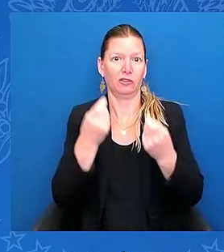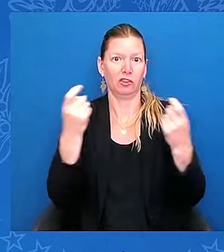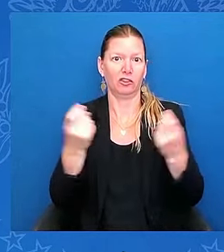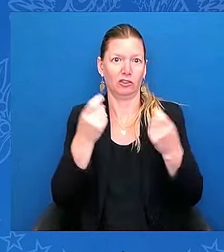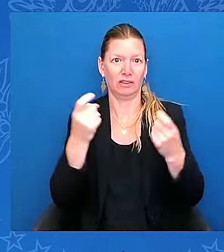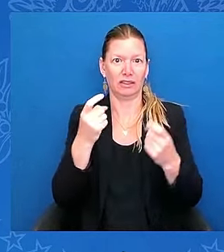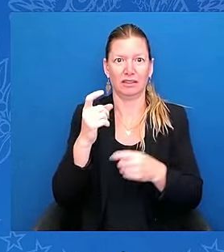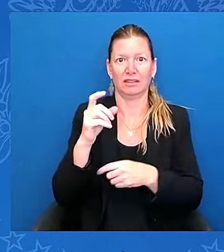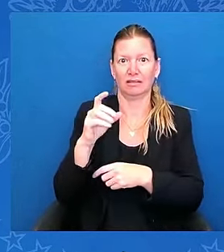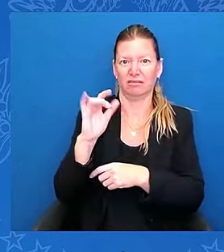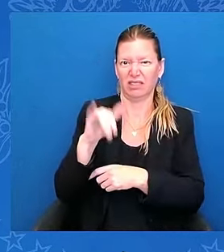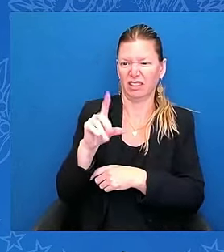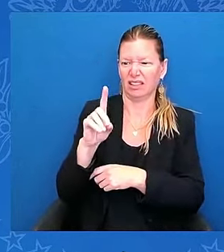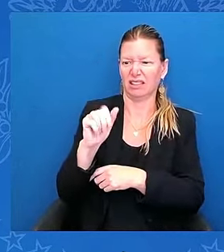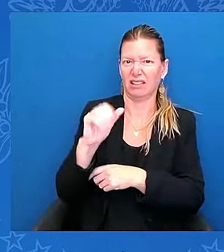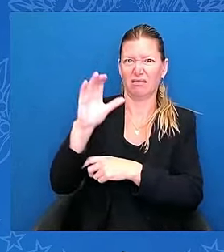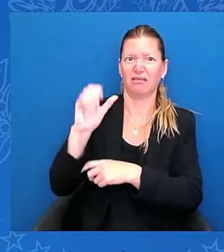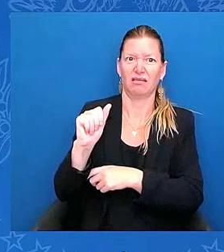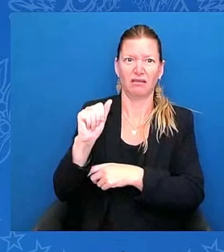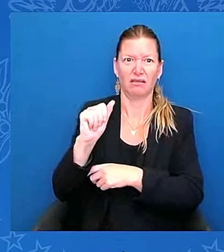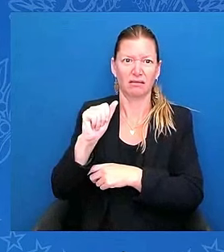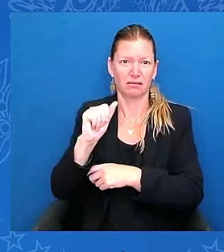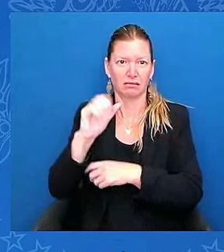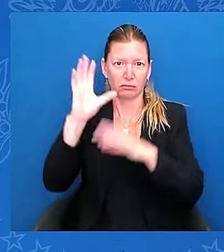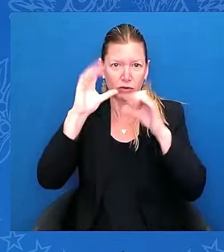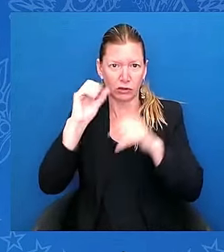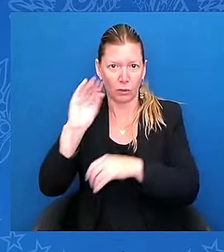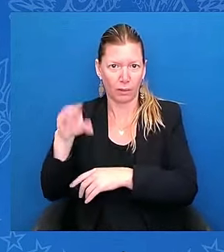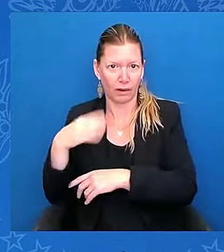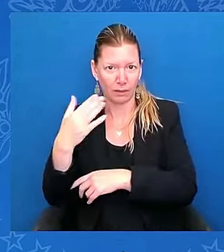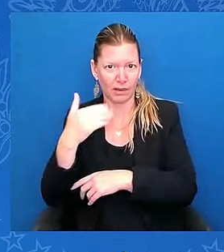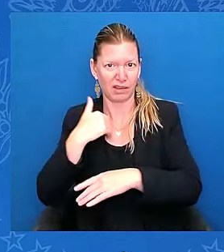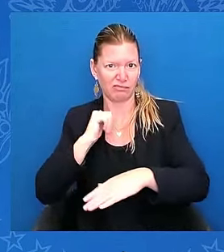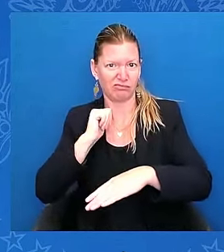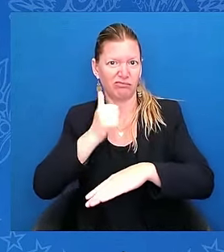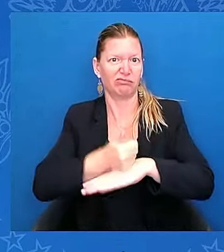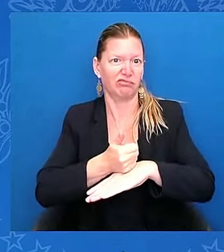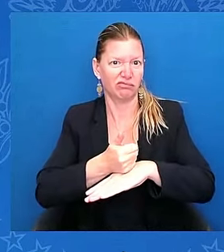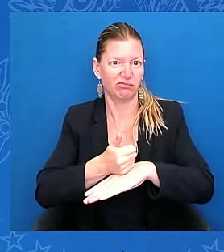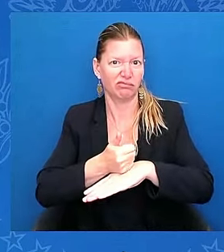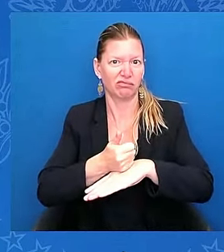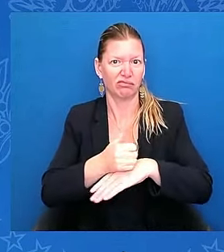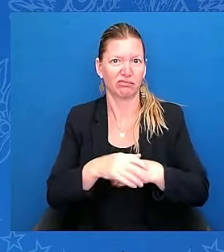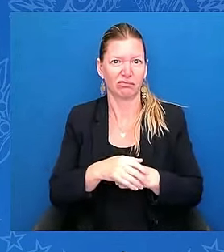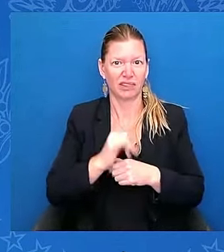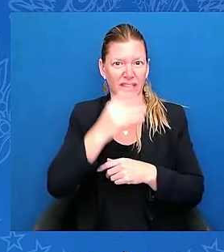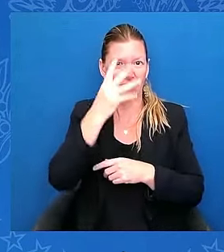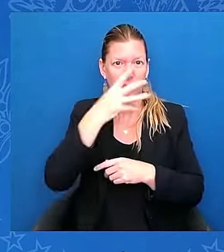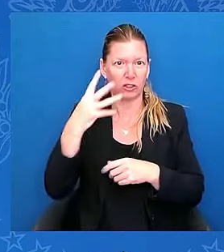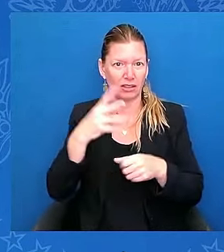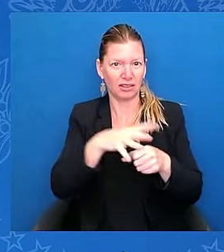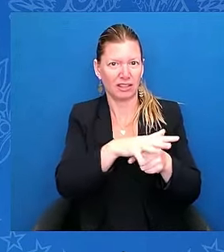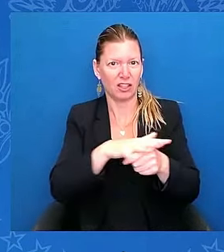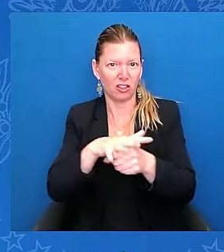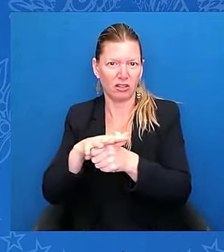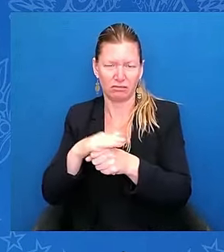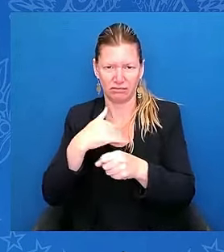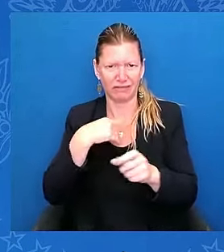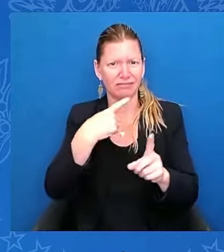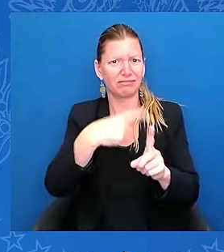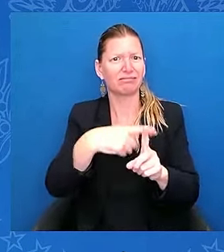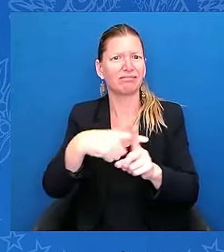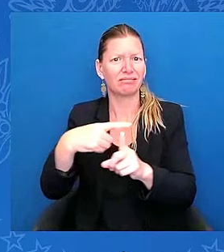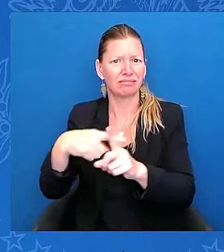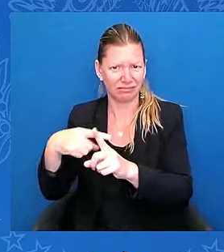the most positive area impact and gotten more support from the American people across the board. These young people known as DREAMers,